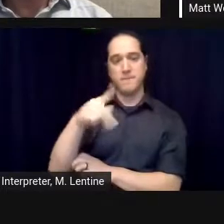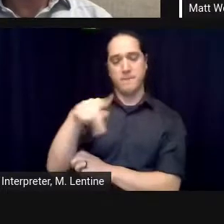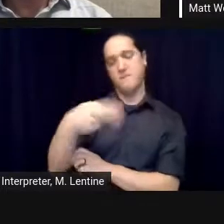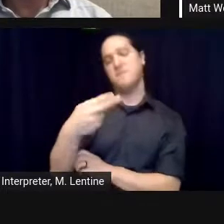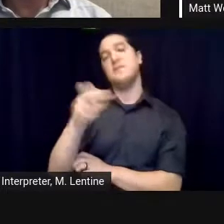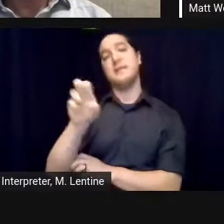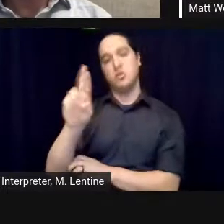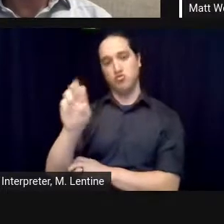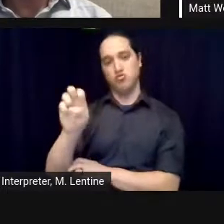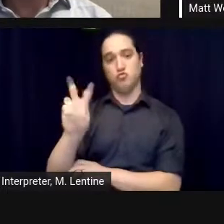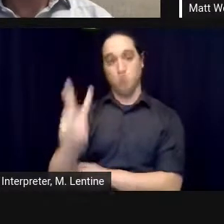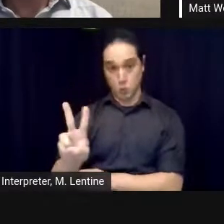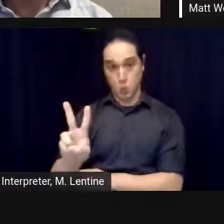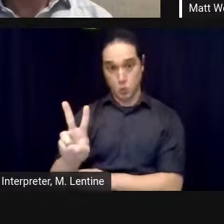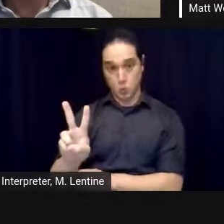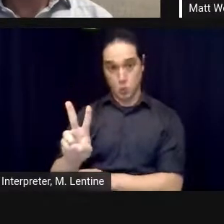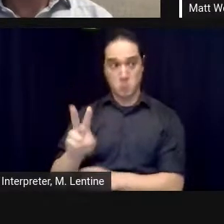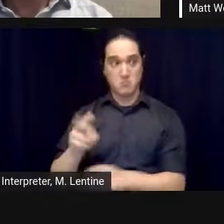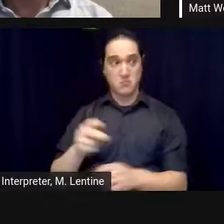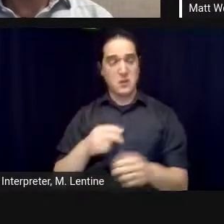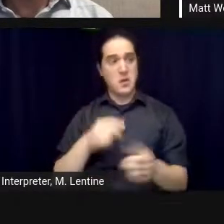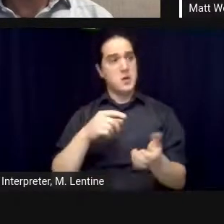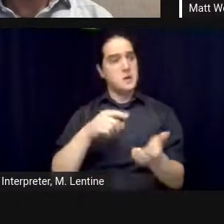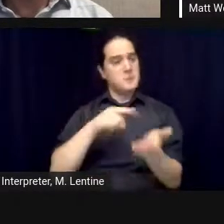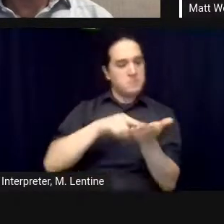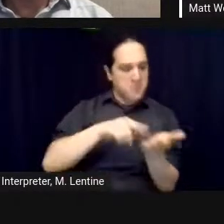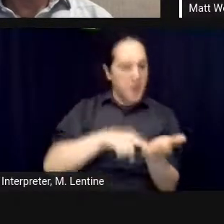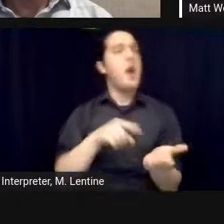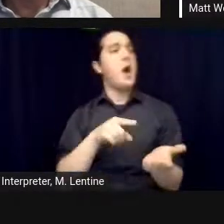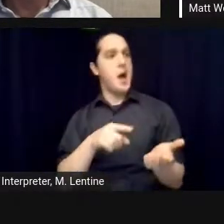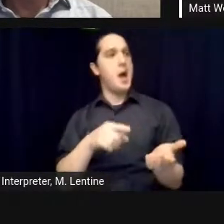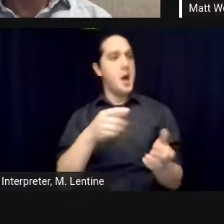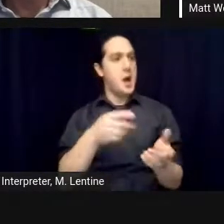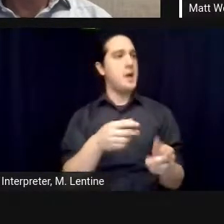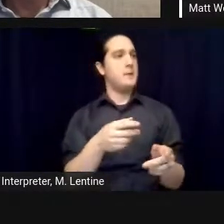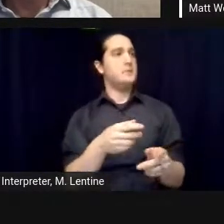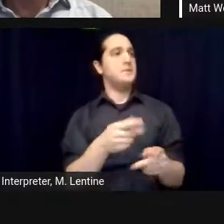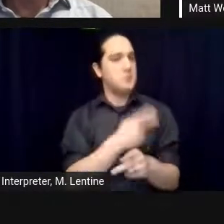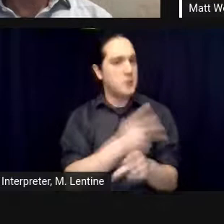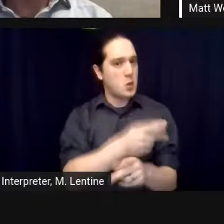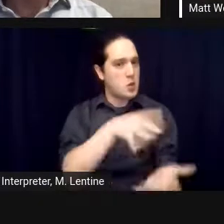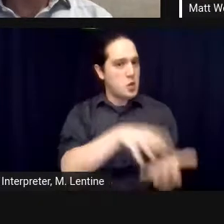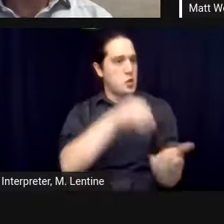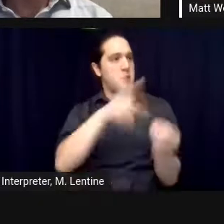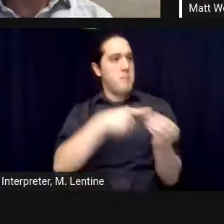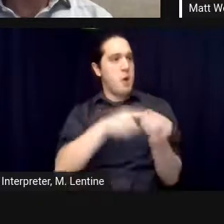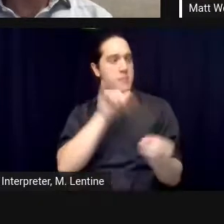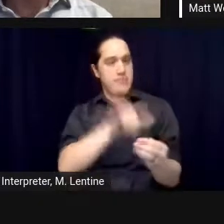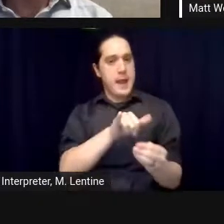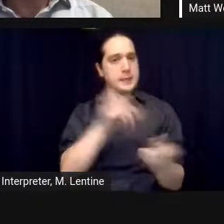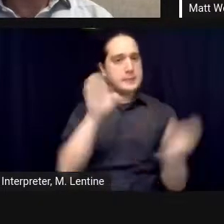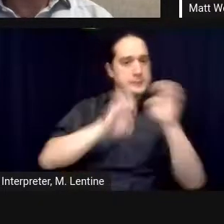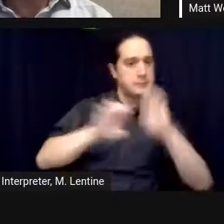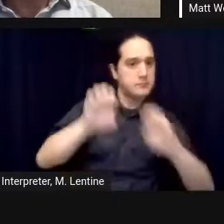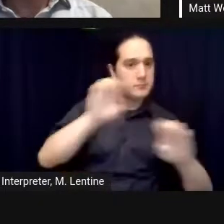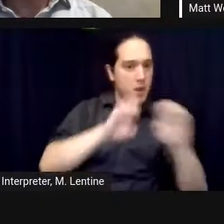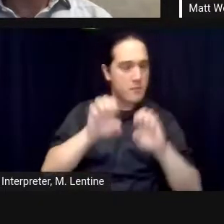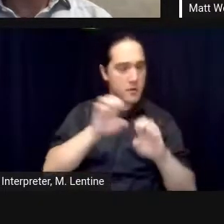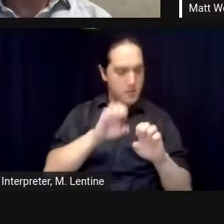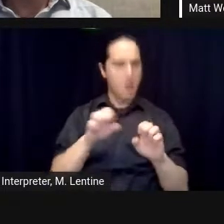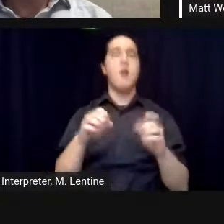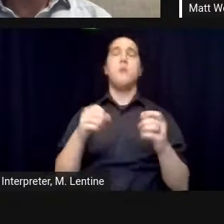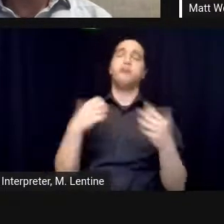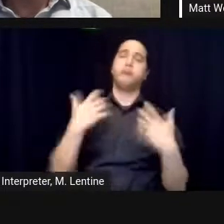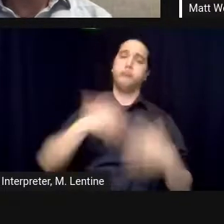of people had done but also to find meaning in the um the the discounting and rebuking of the project too i thought